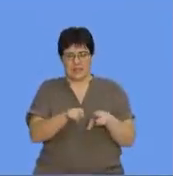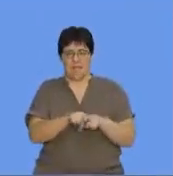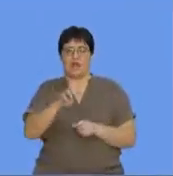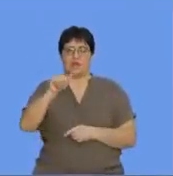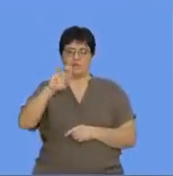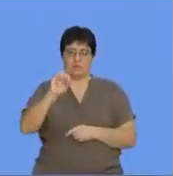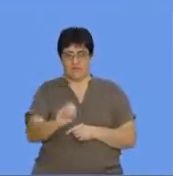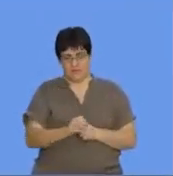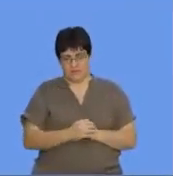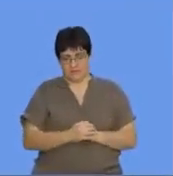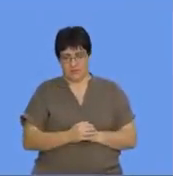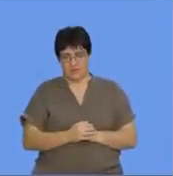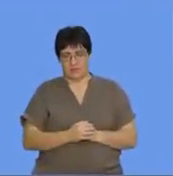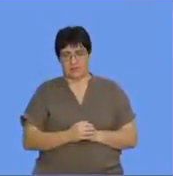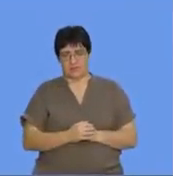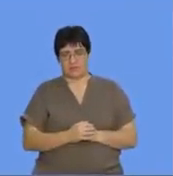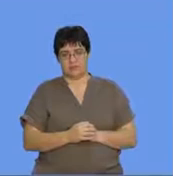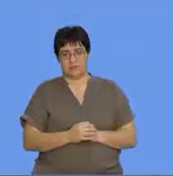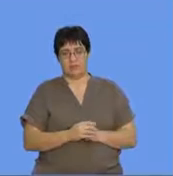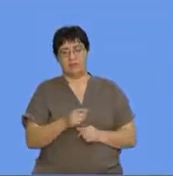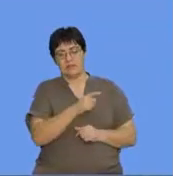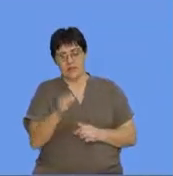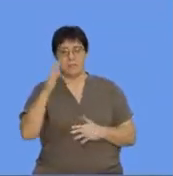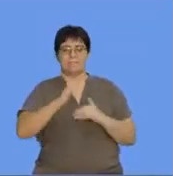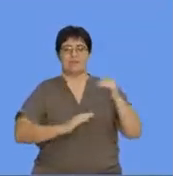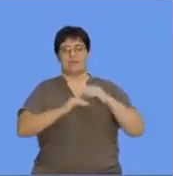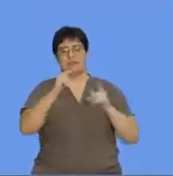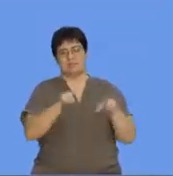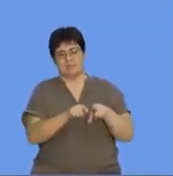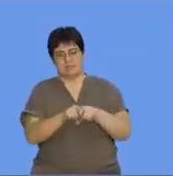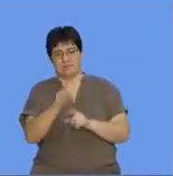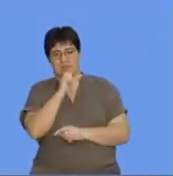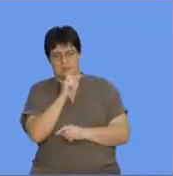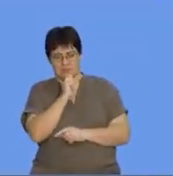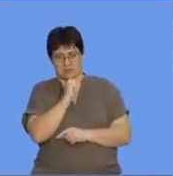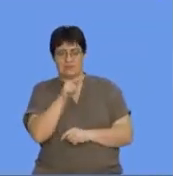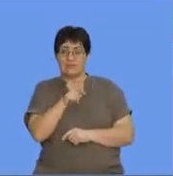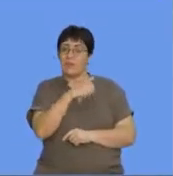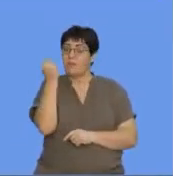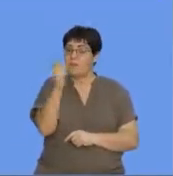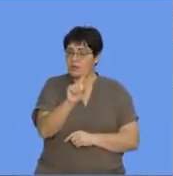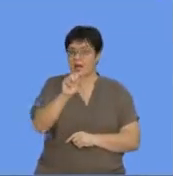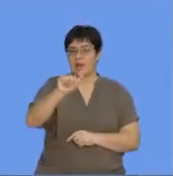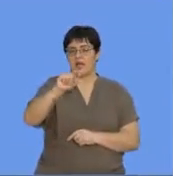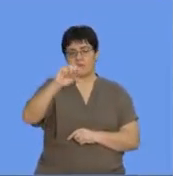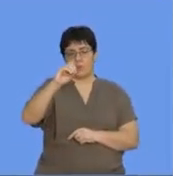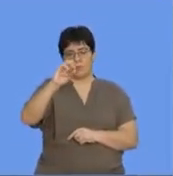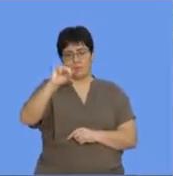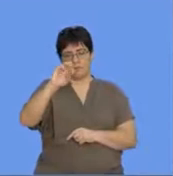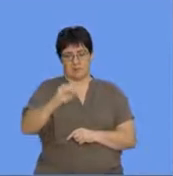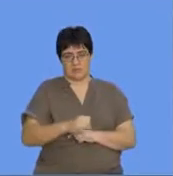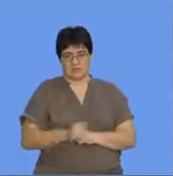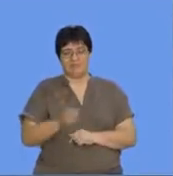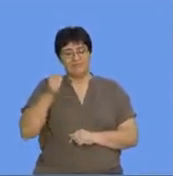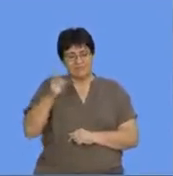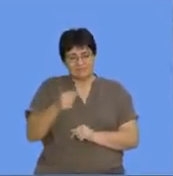an element has got the same type of building blocks or units, which we call the atoms. We'll talk about that. So here's an